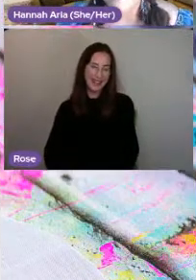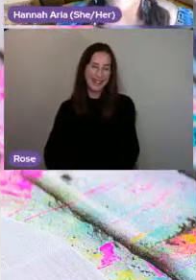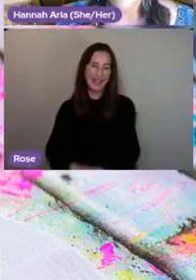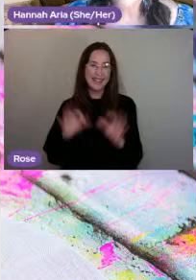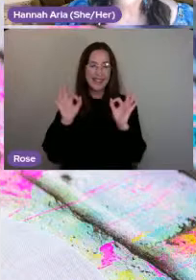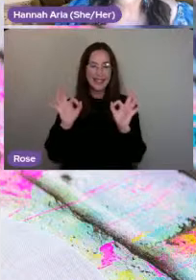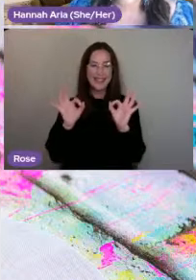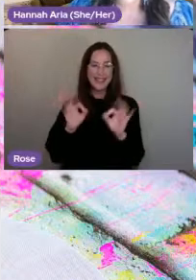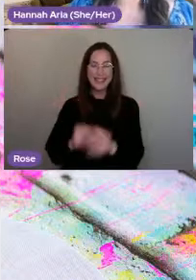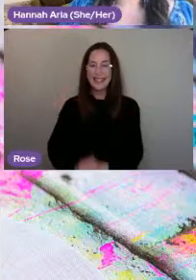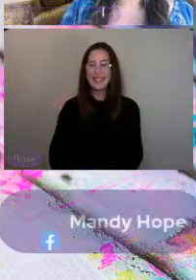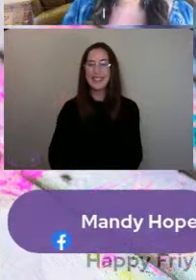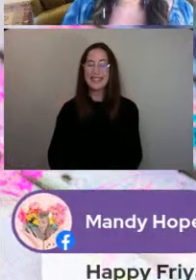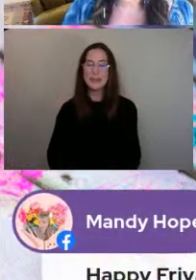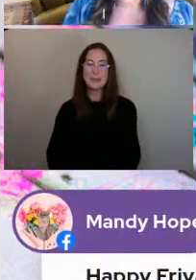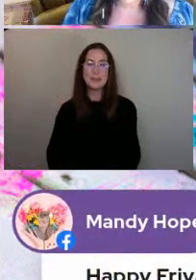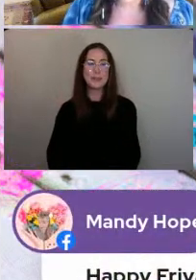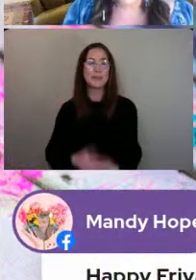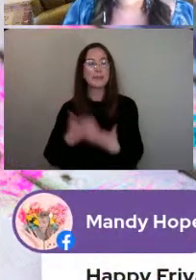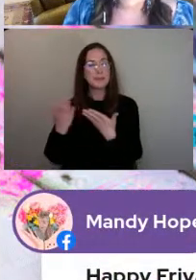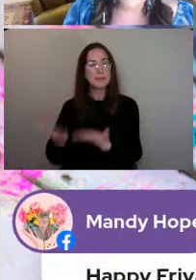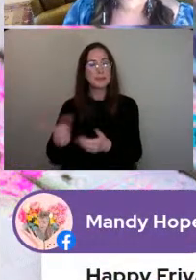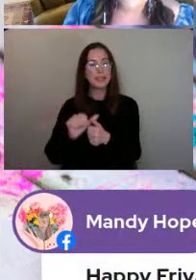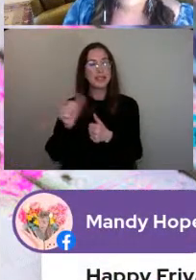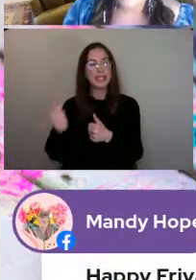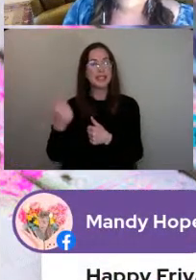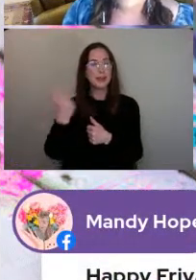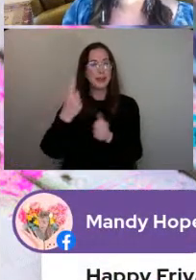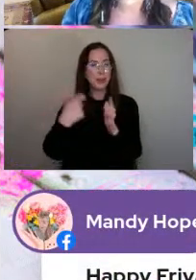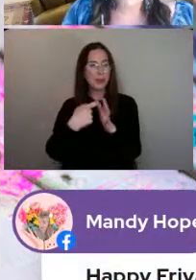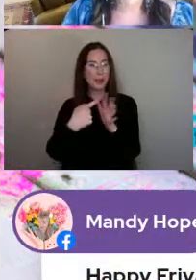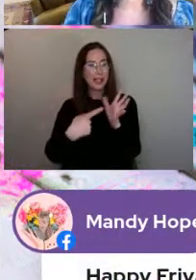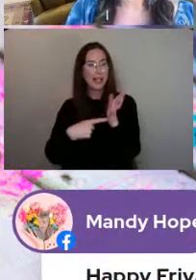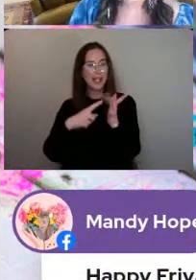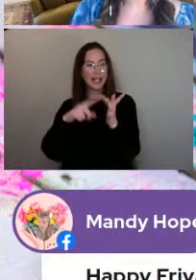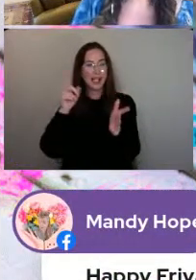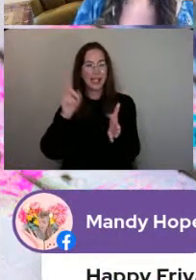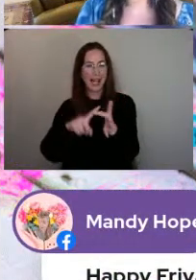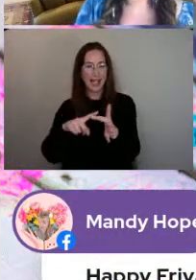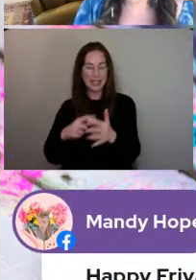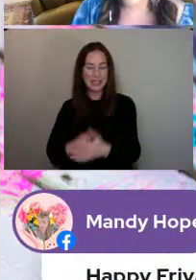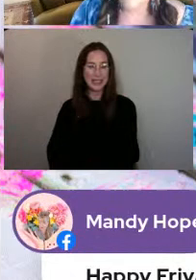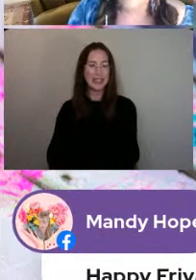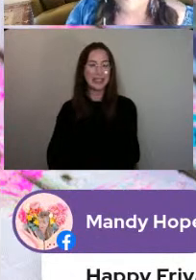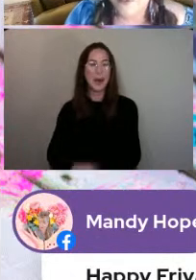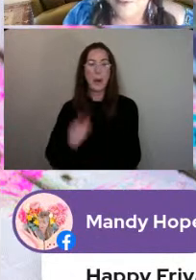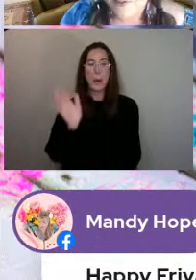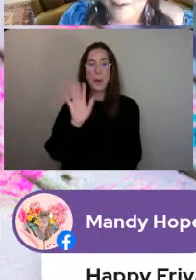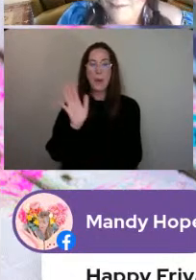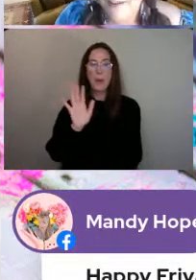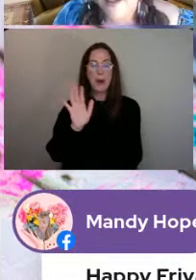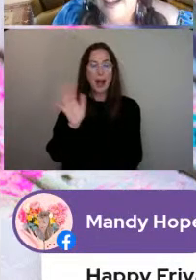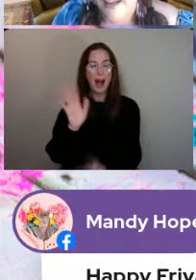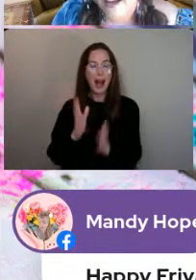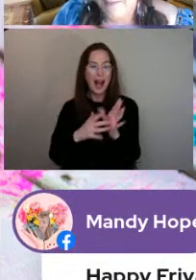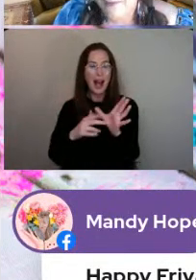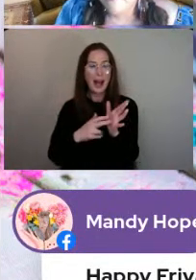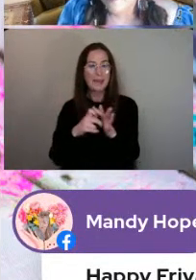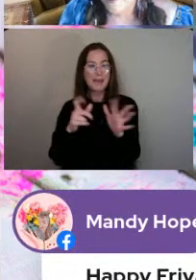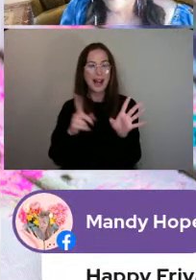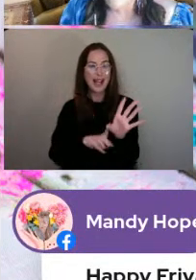Excellent. Okay, now we're going to look at Katie's work. Katie sent some in. Oh, Mandy's hopped on the live.